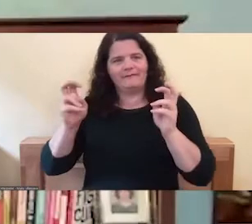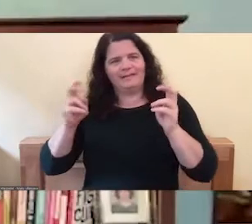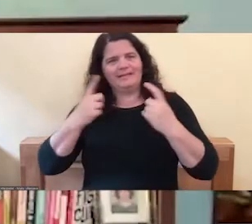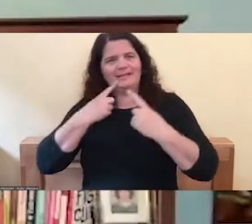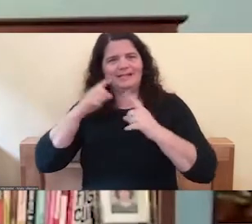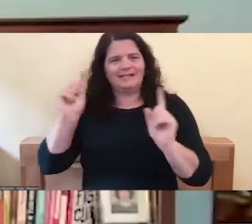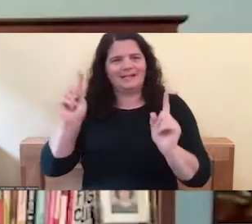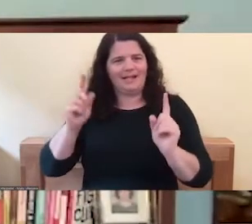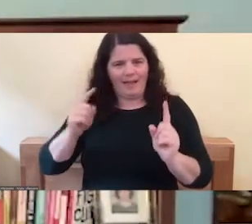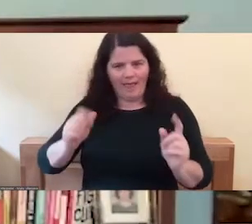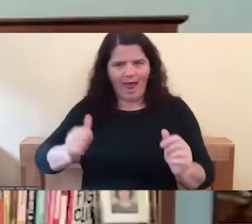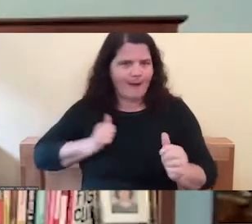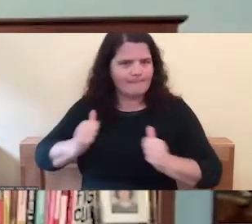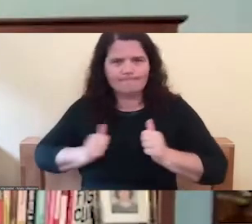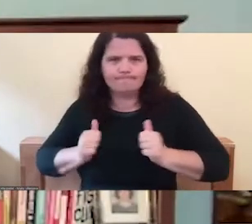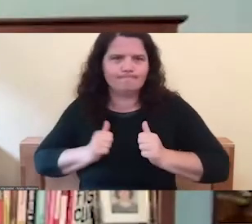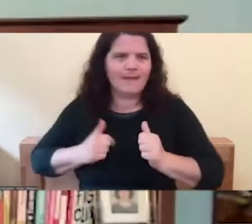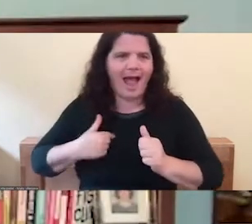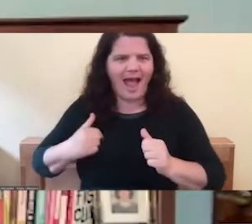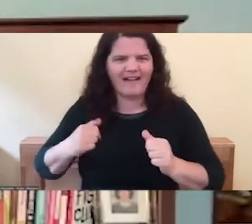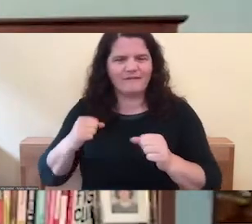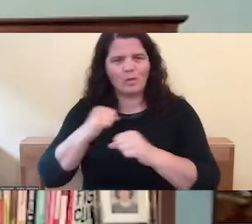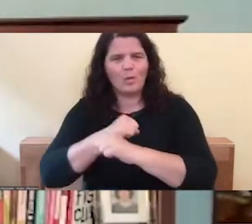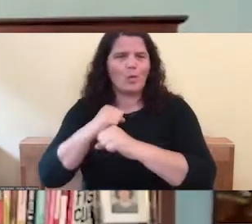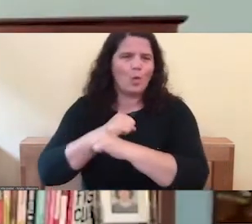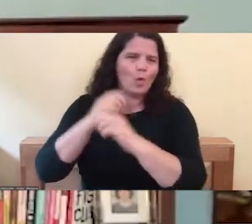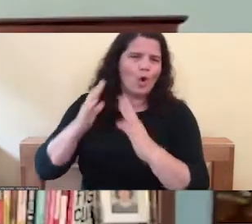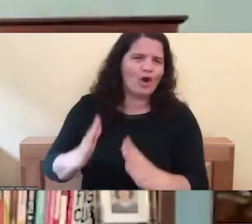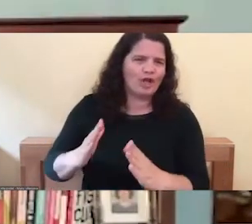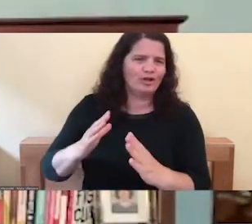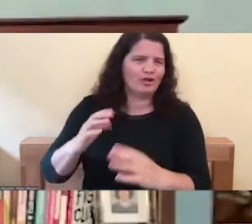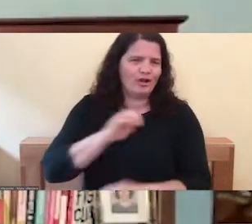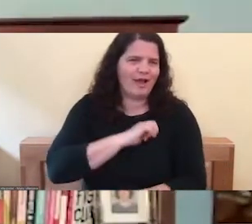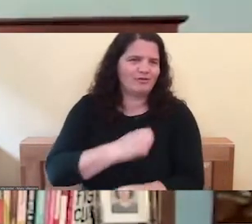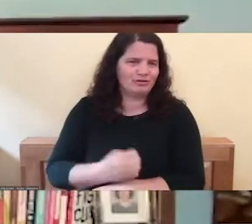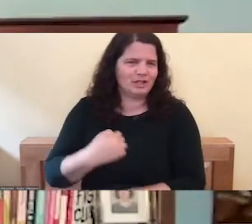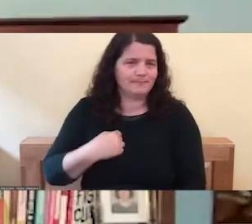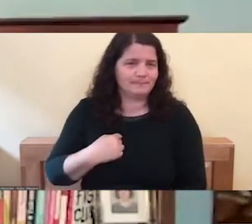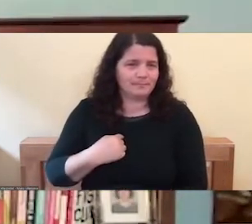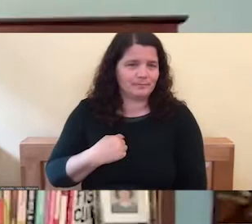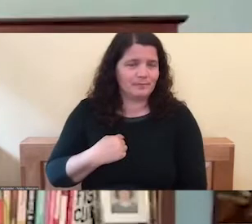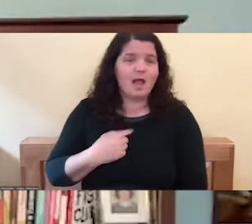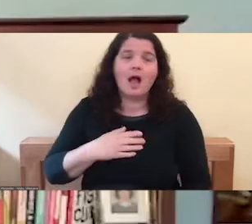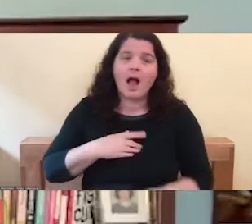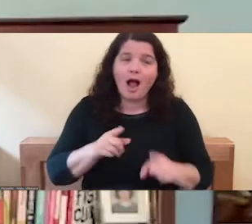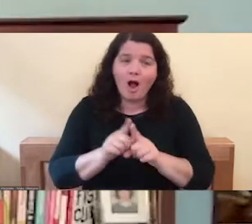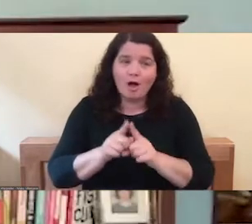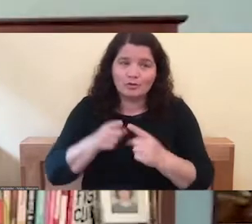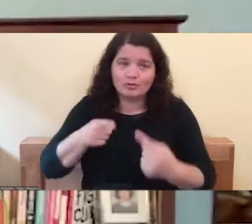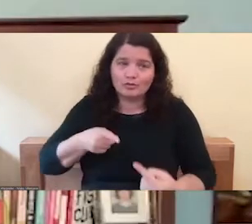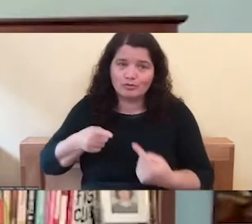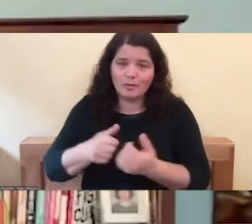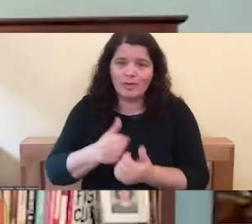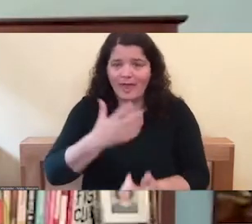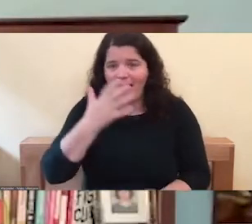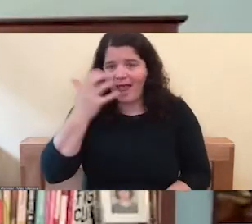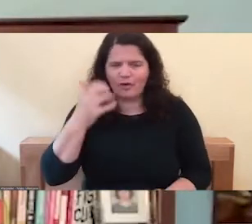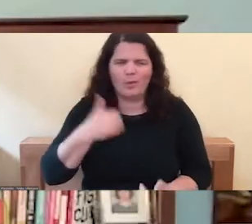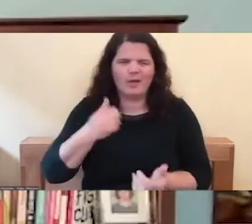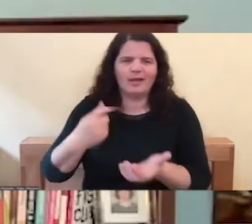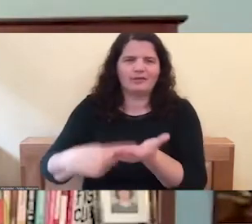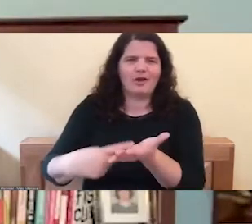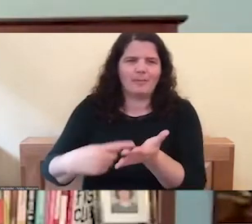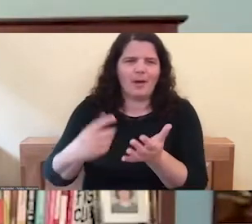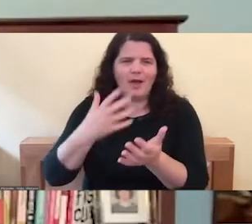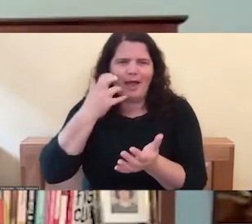I'm kind of a warrior. I've got a lot of warrior energy and I also struggle with anger. Well, we can talk about anger in a little bit, but,